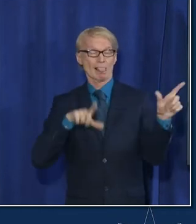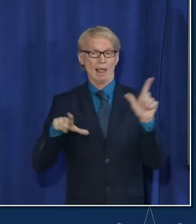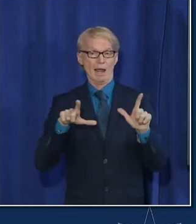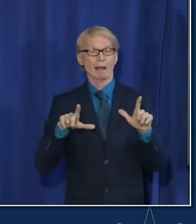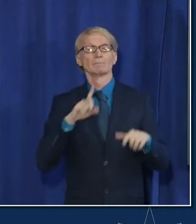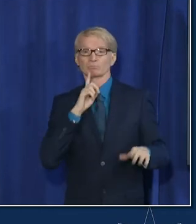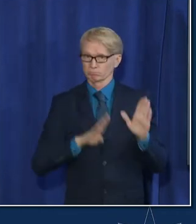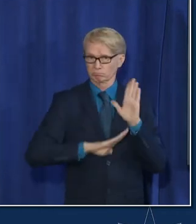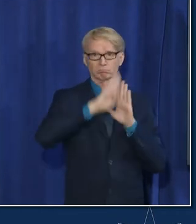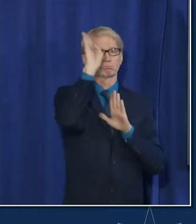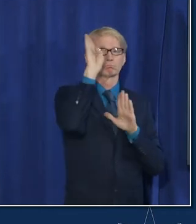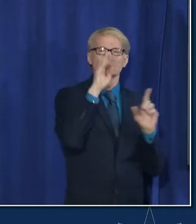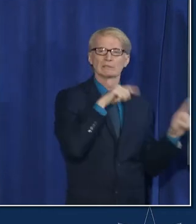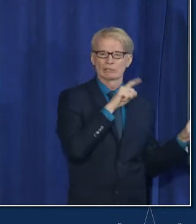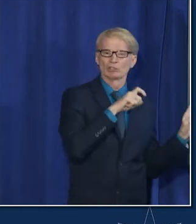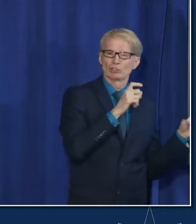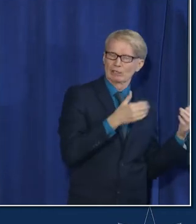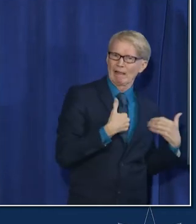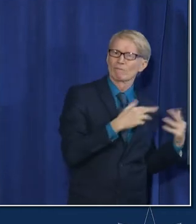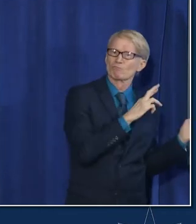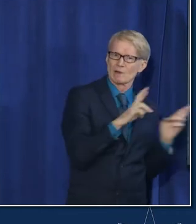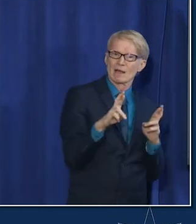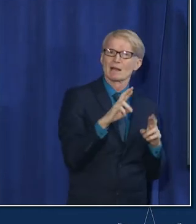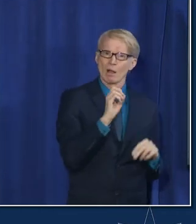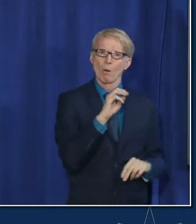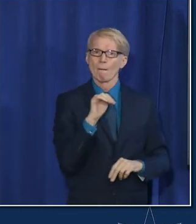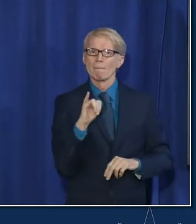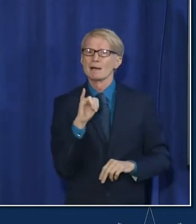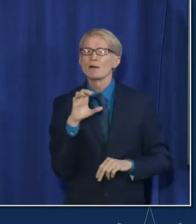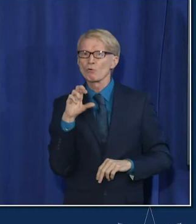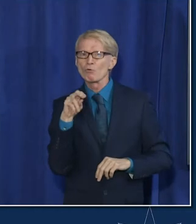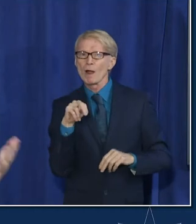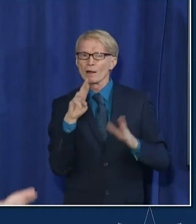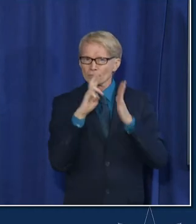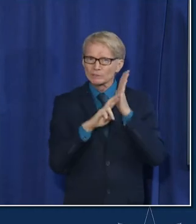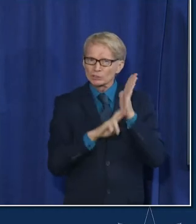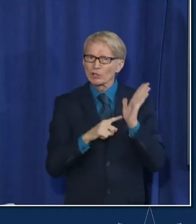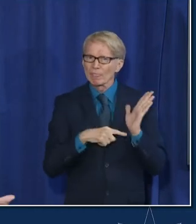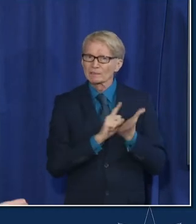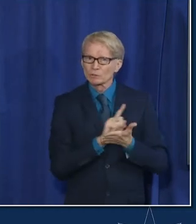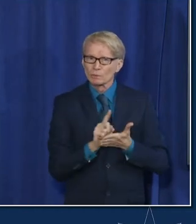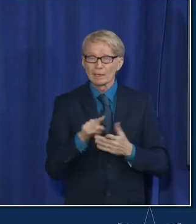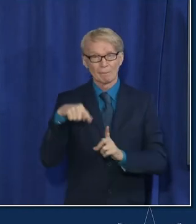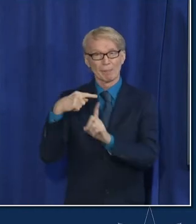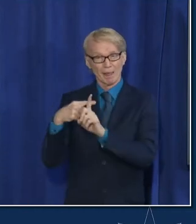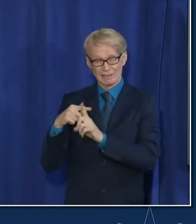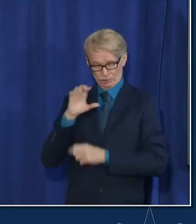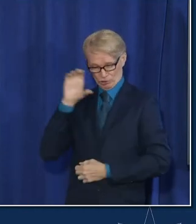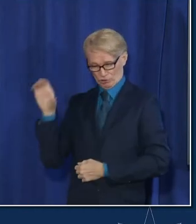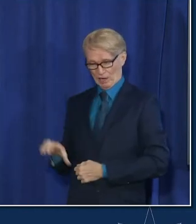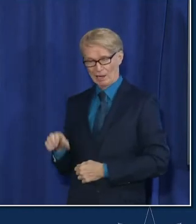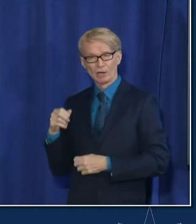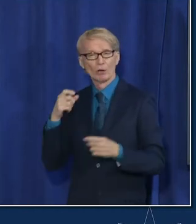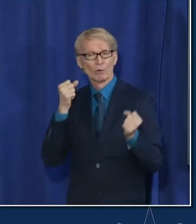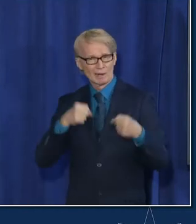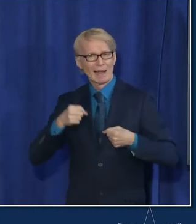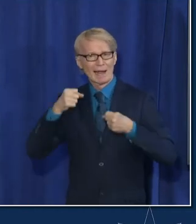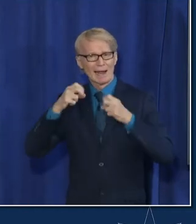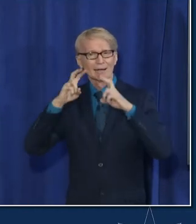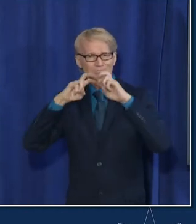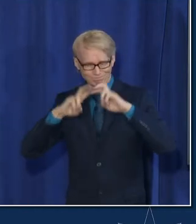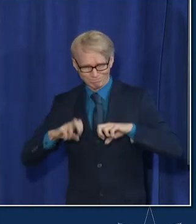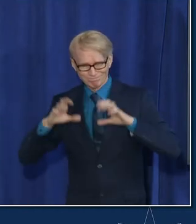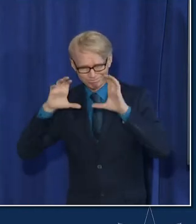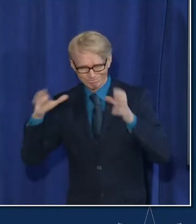for omicron should have that this week um and in addition to being able to sample sort of at the city level how much covet are you seeing you can actually